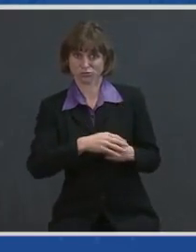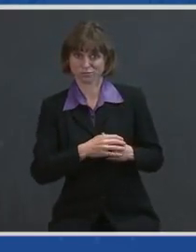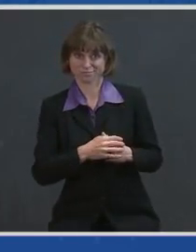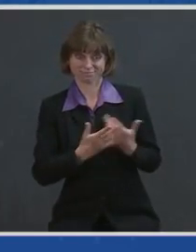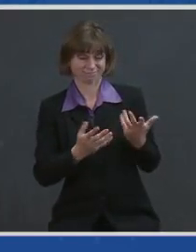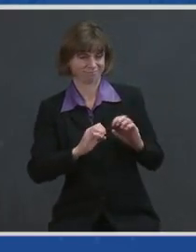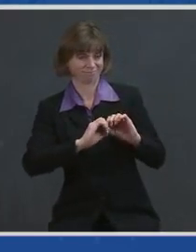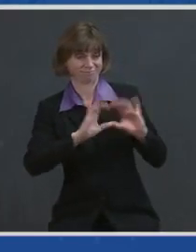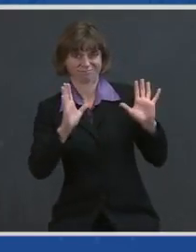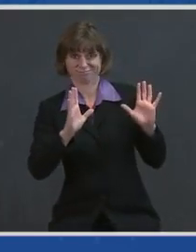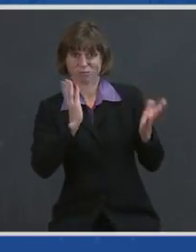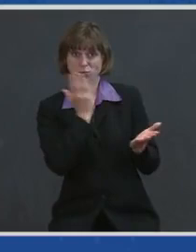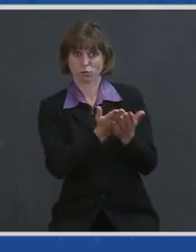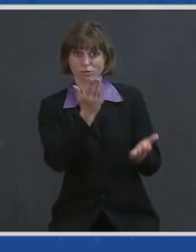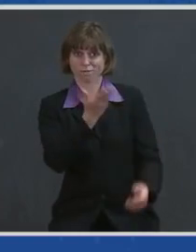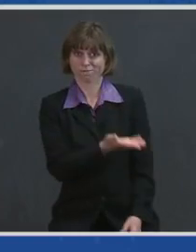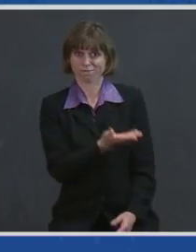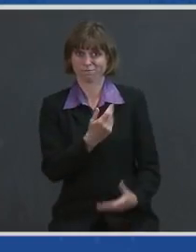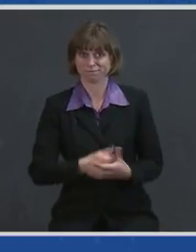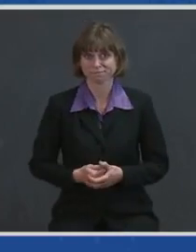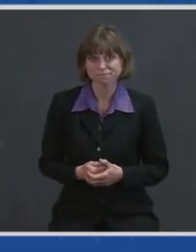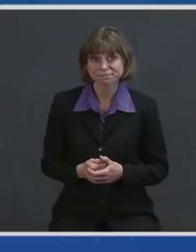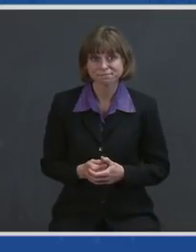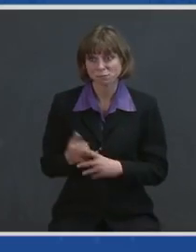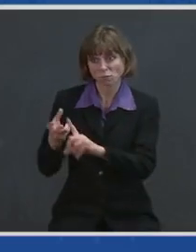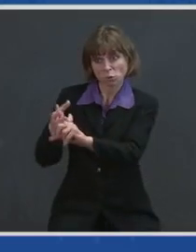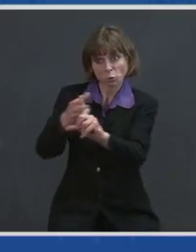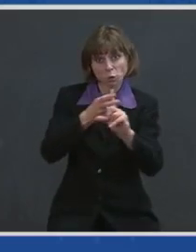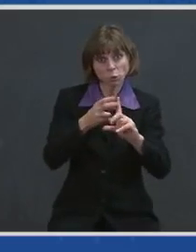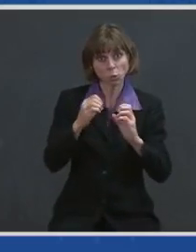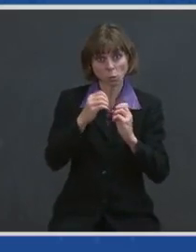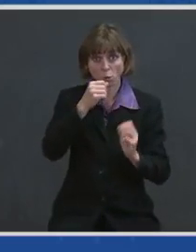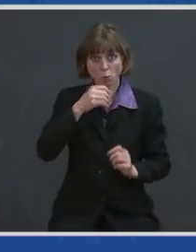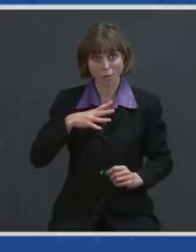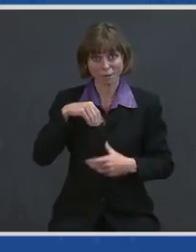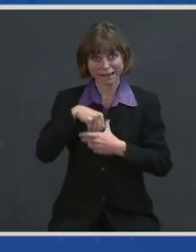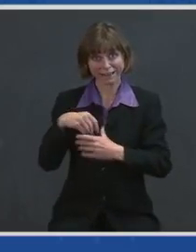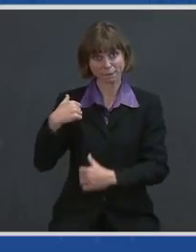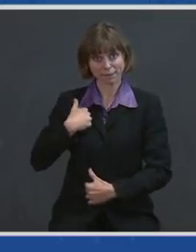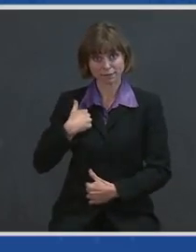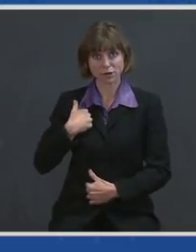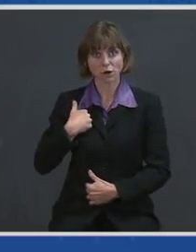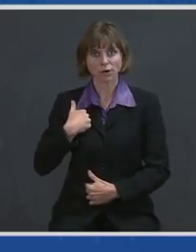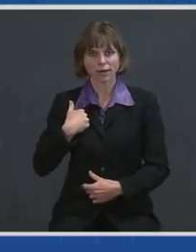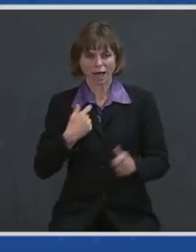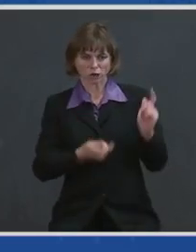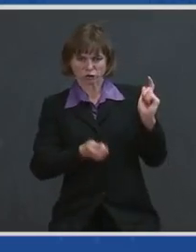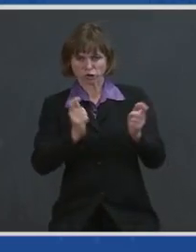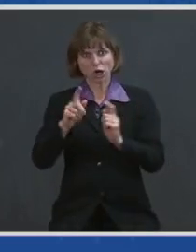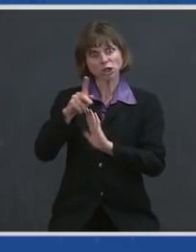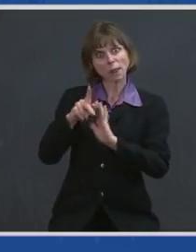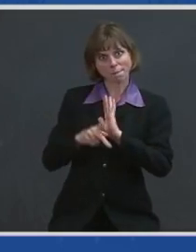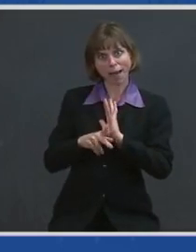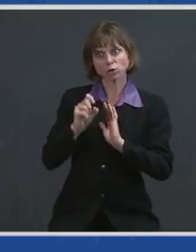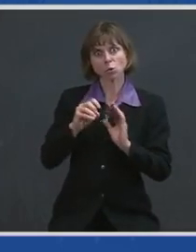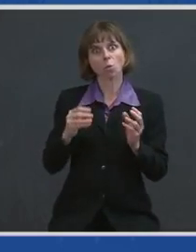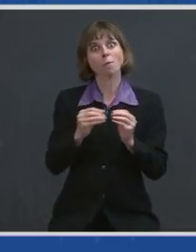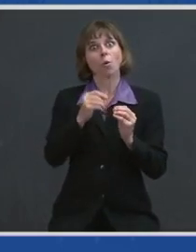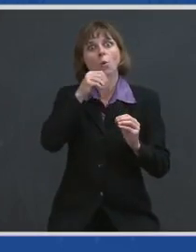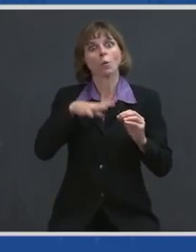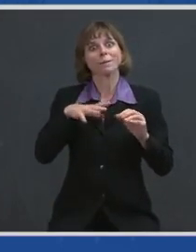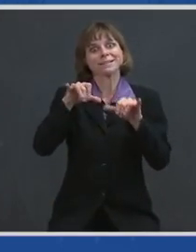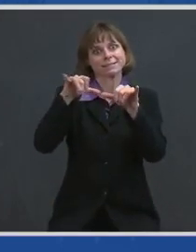Richardson for proof. Recruiting more women to our military, adjusting policies to retain more women,